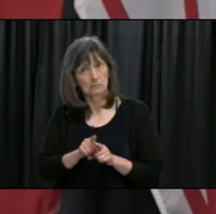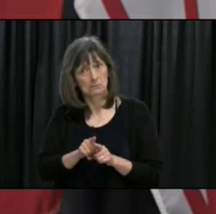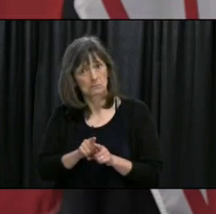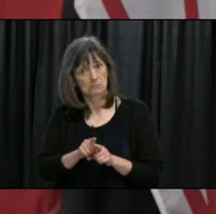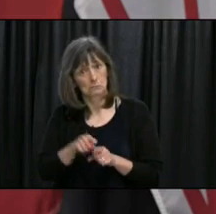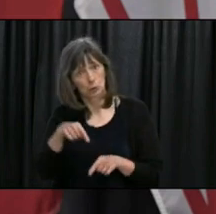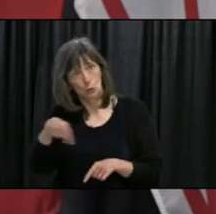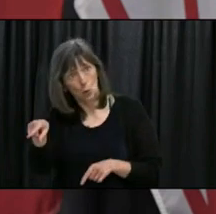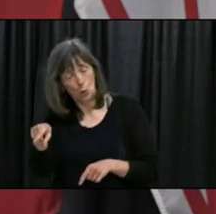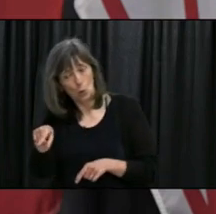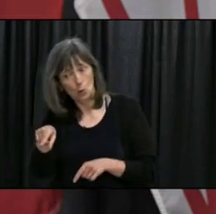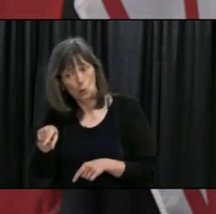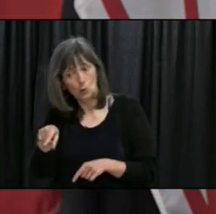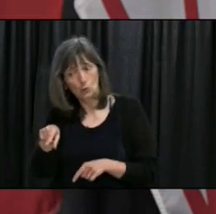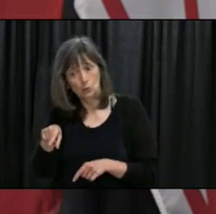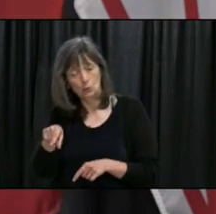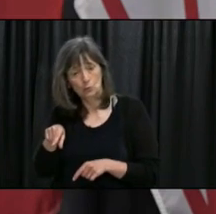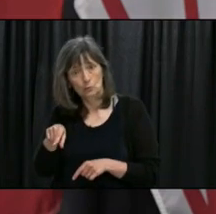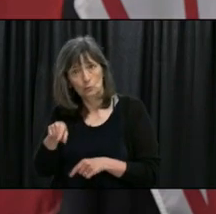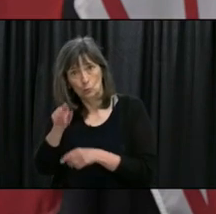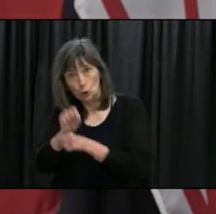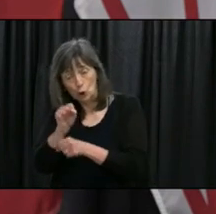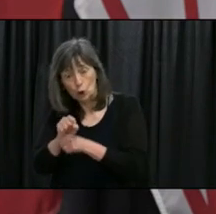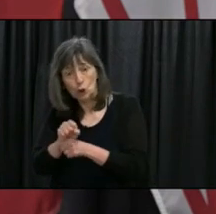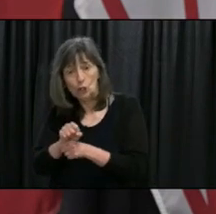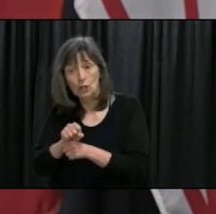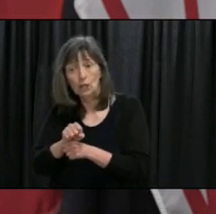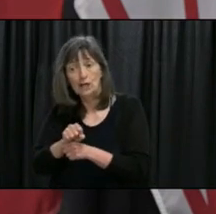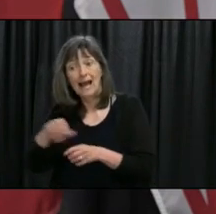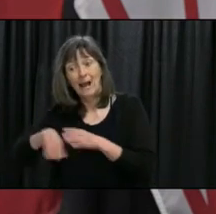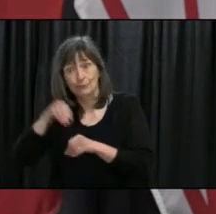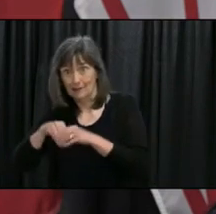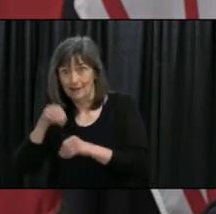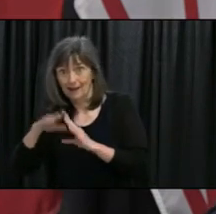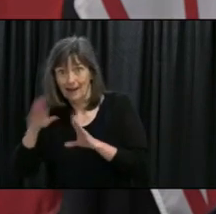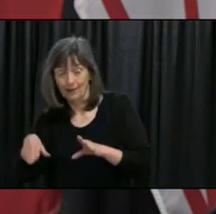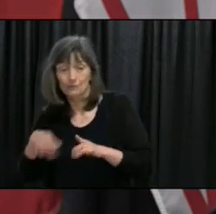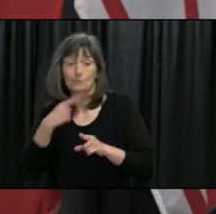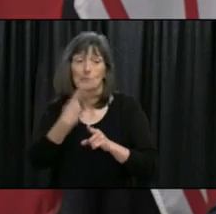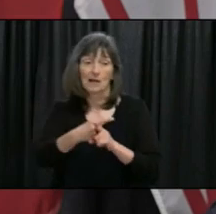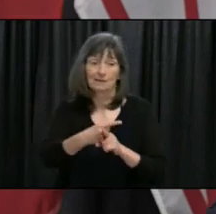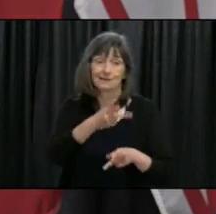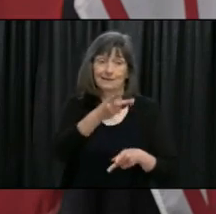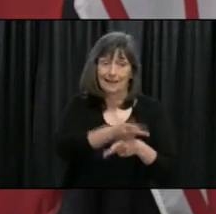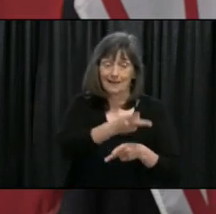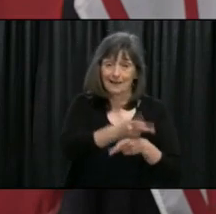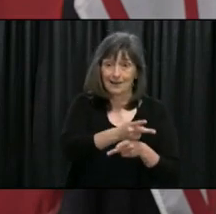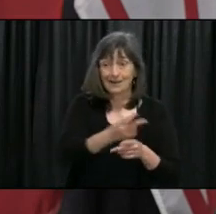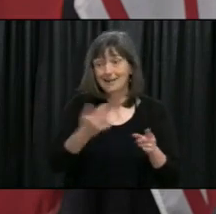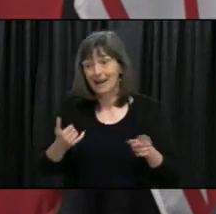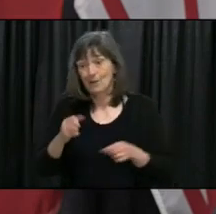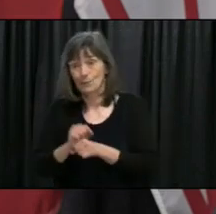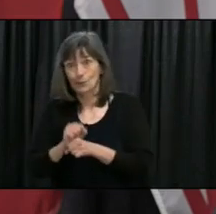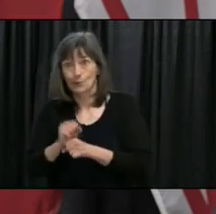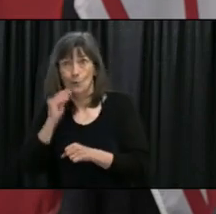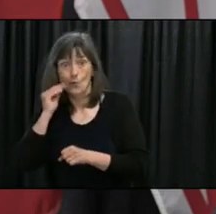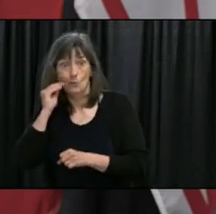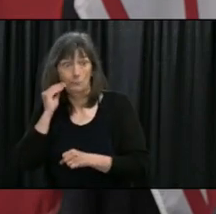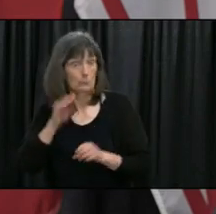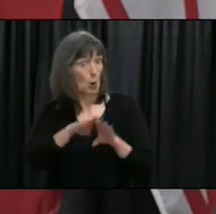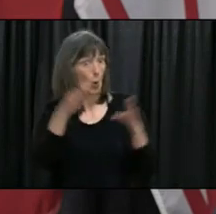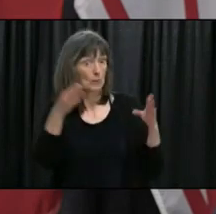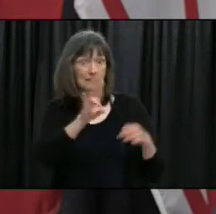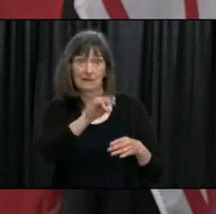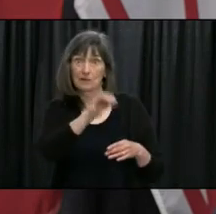to provide child care spaces because they were working out of that home setting now they're working home and we've opened up the child care